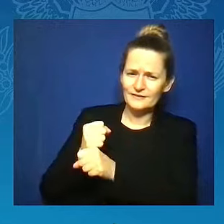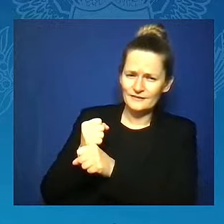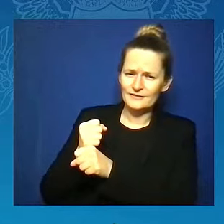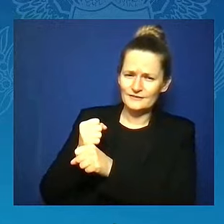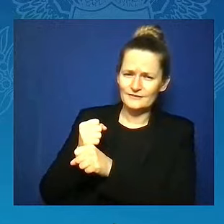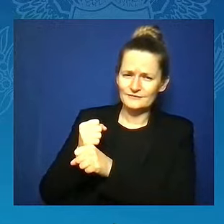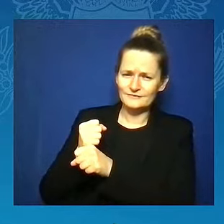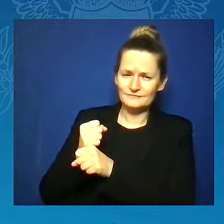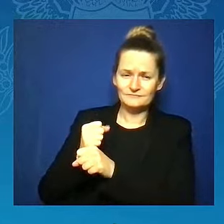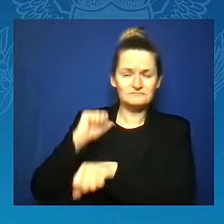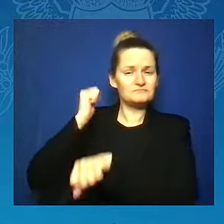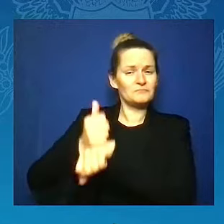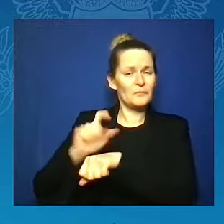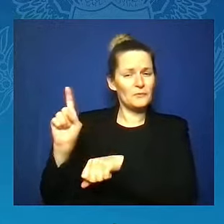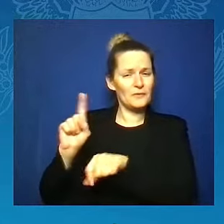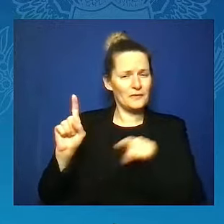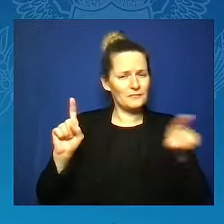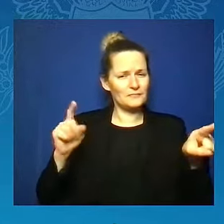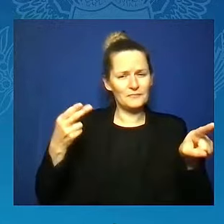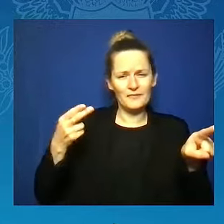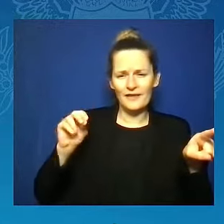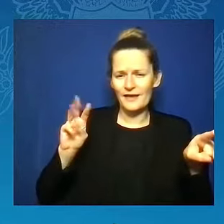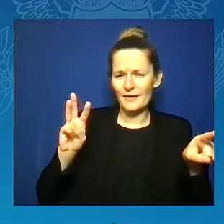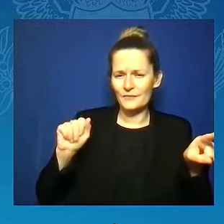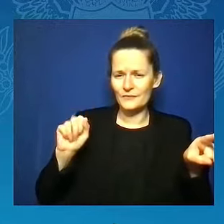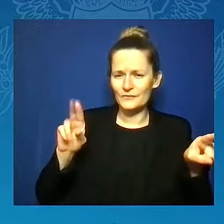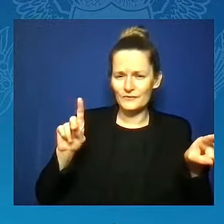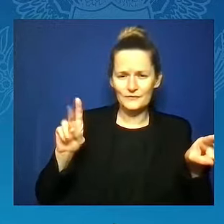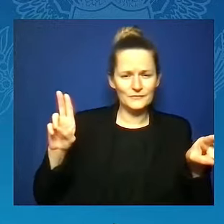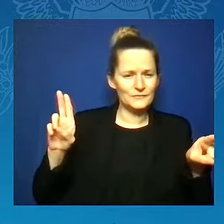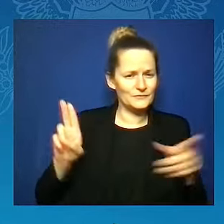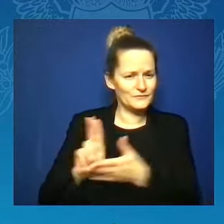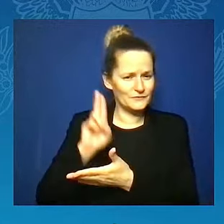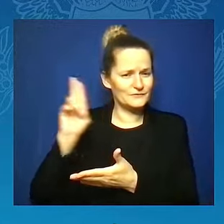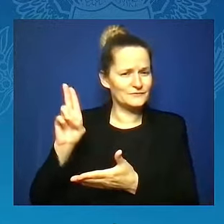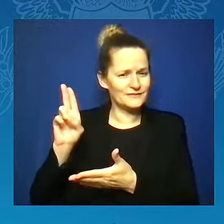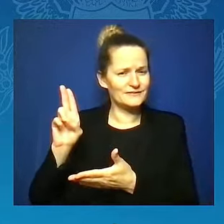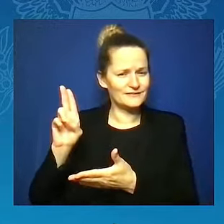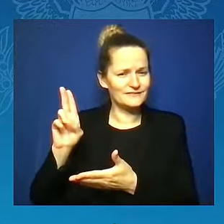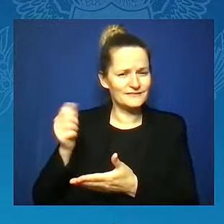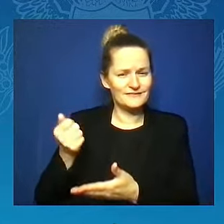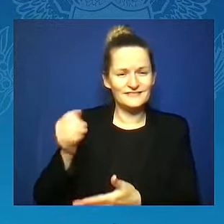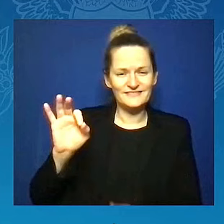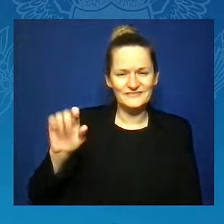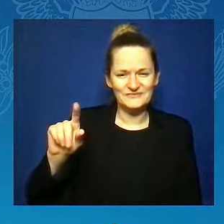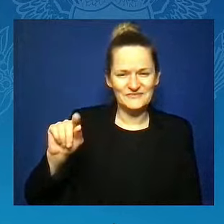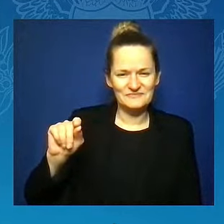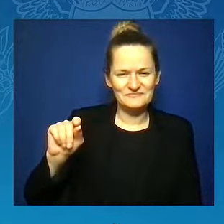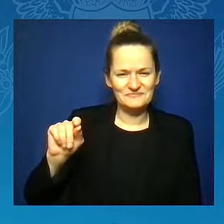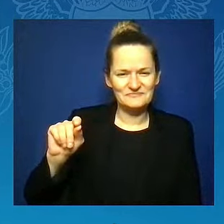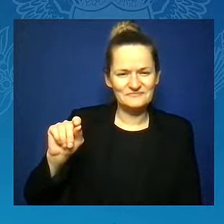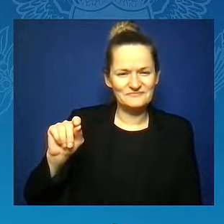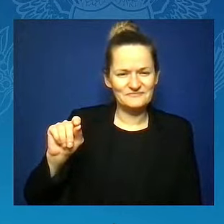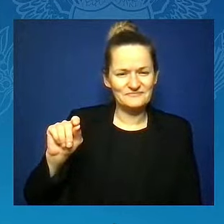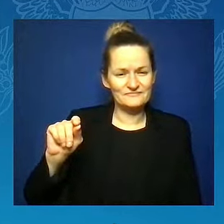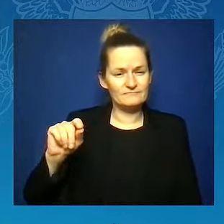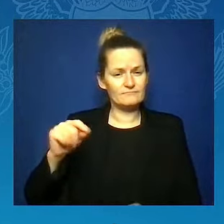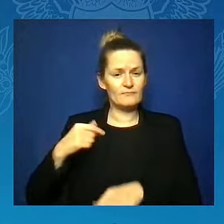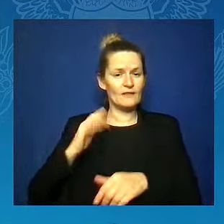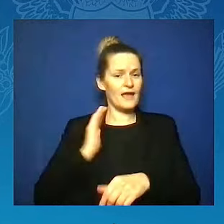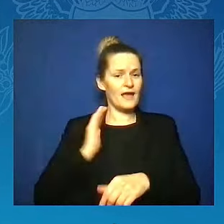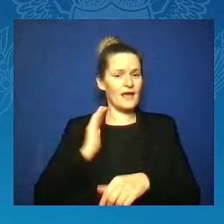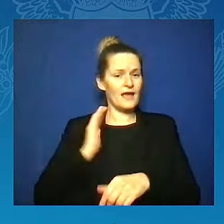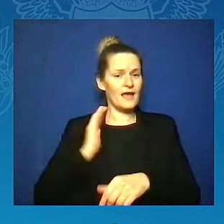Our founders were young college coeds who were bold enough to speak out against the societal ills of that